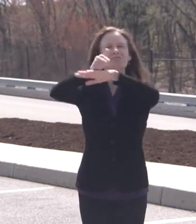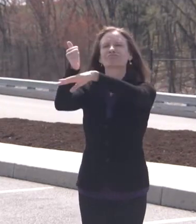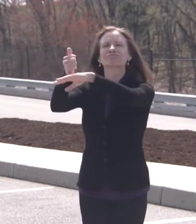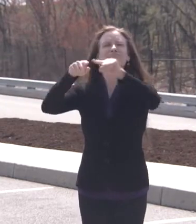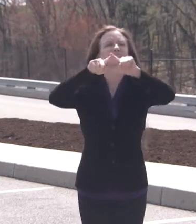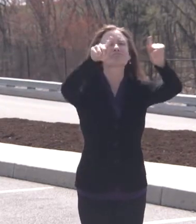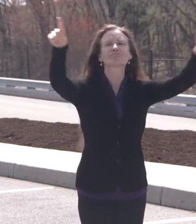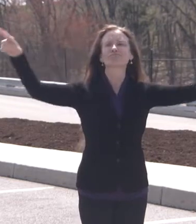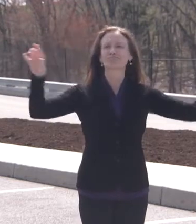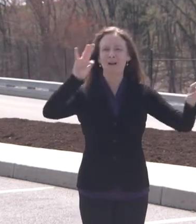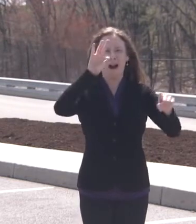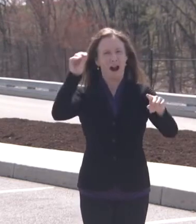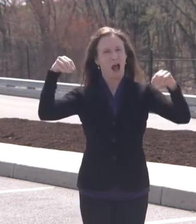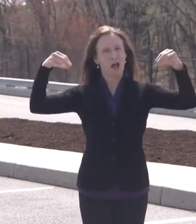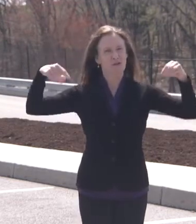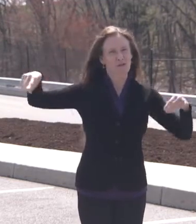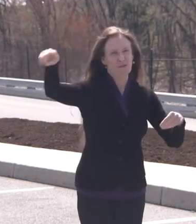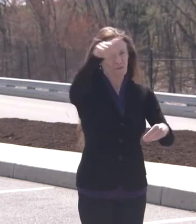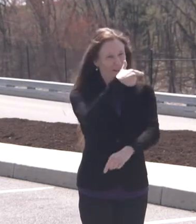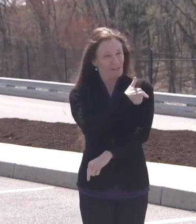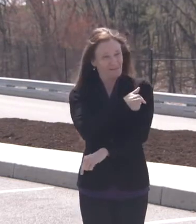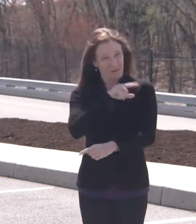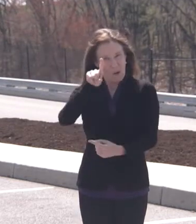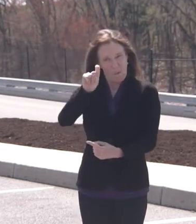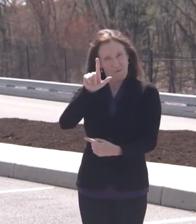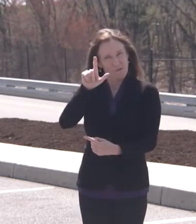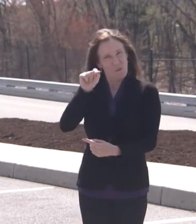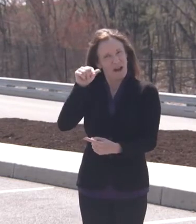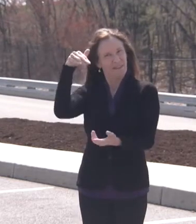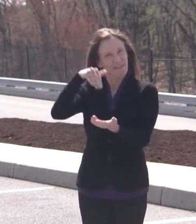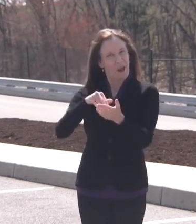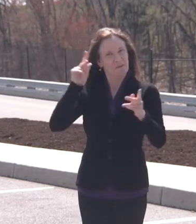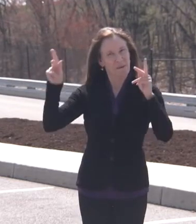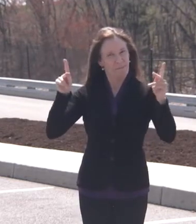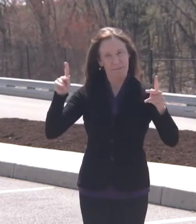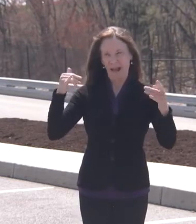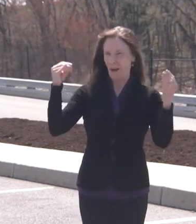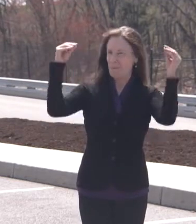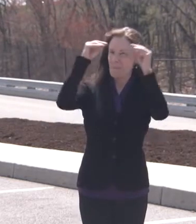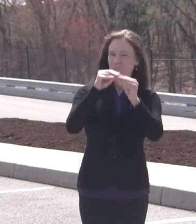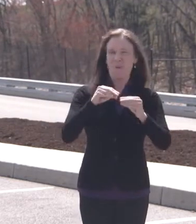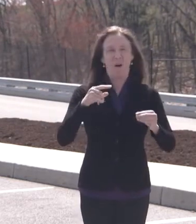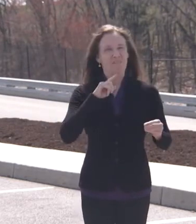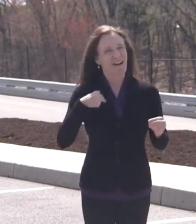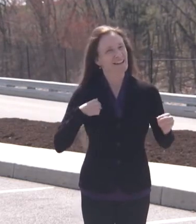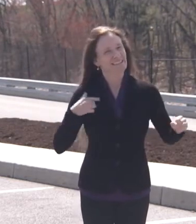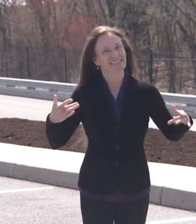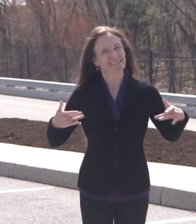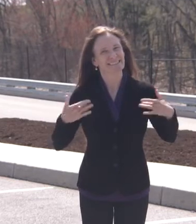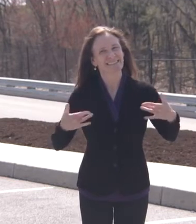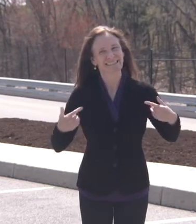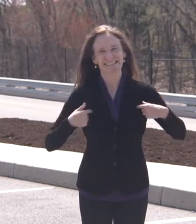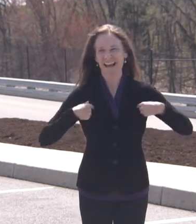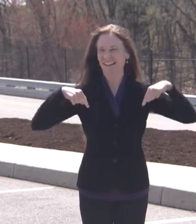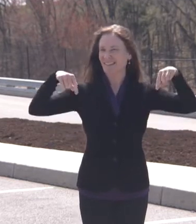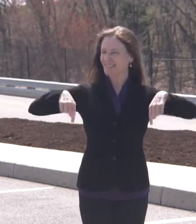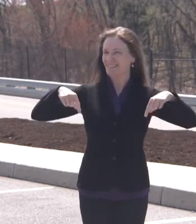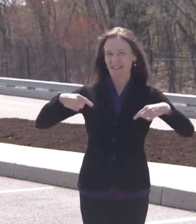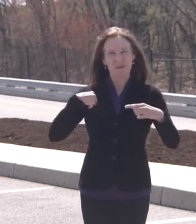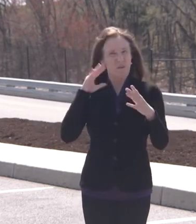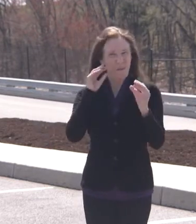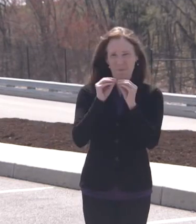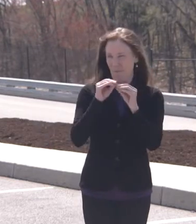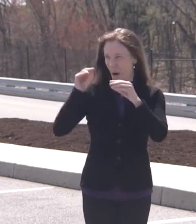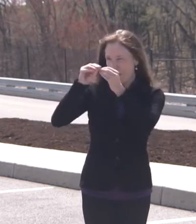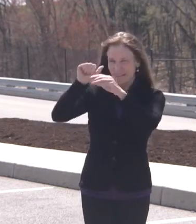We look forward to immunizing more people in the coming months, including our essential store teams who serve our customers. And we wish